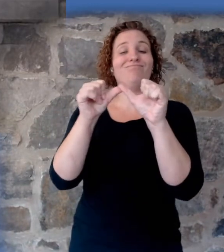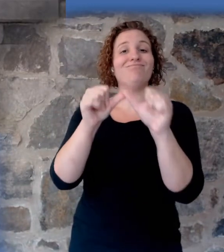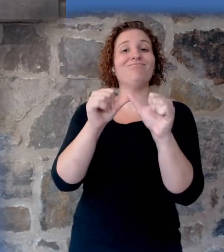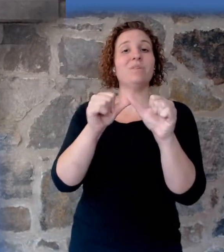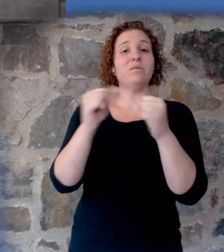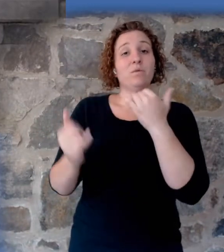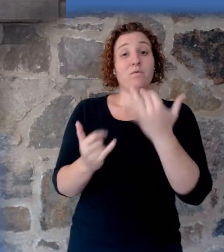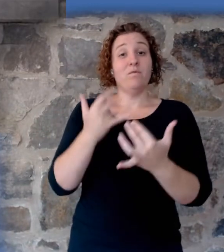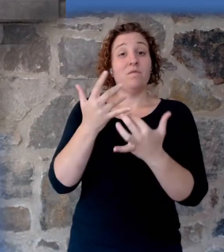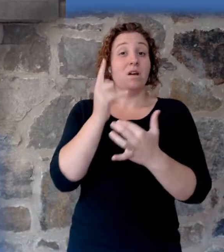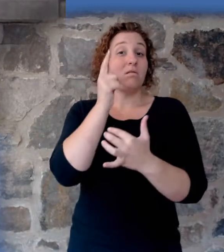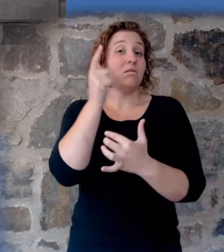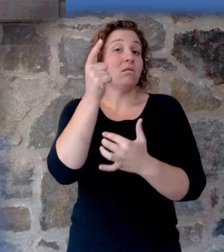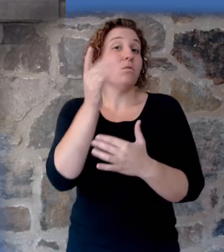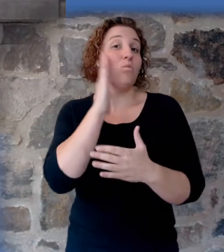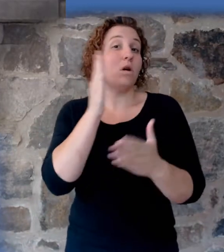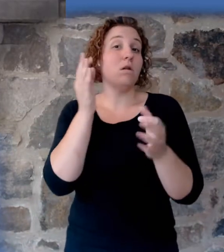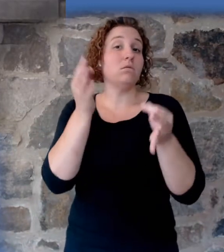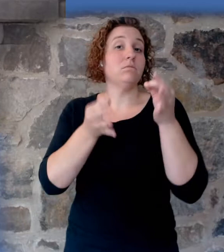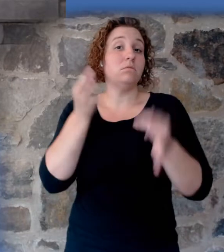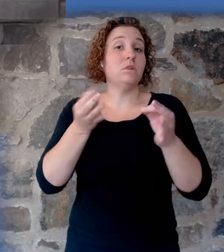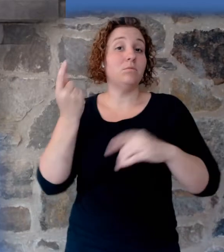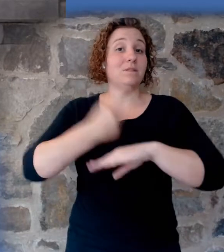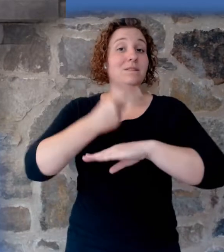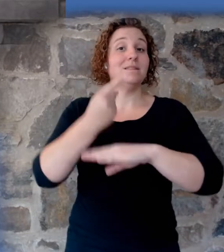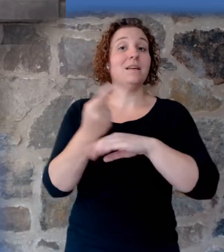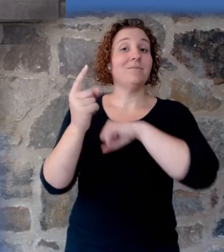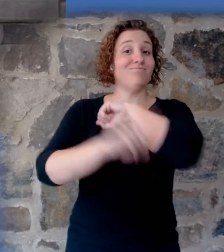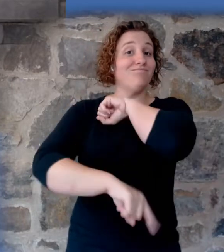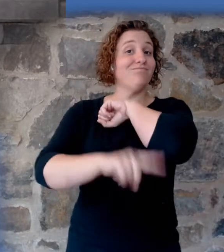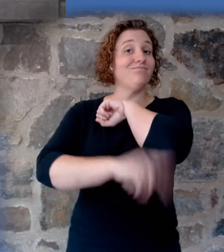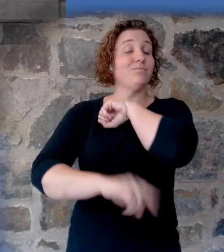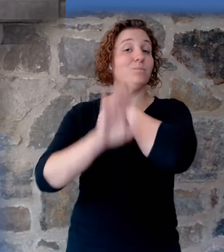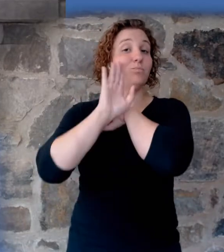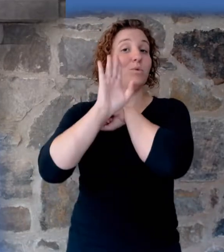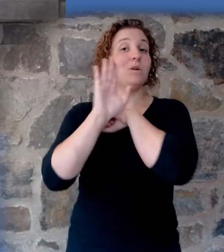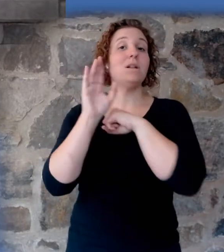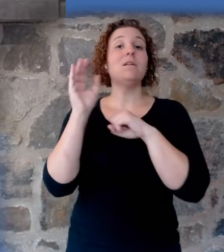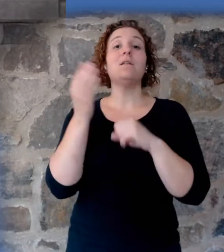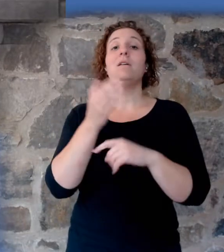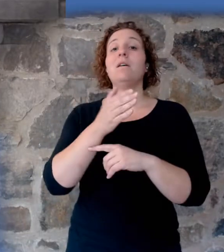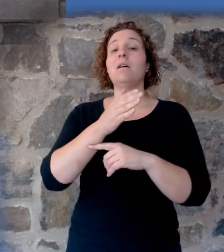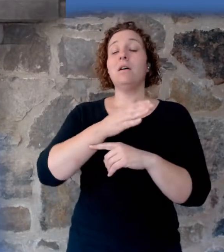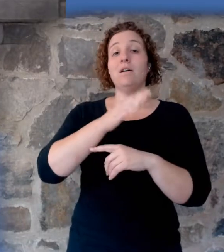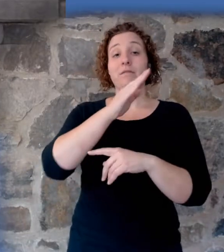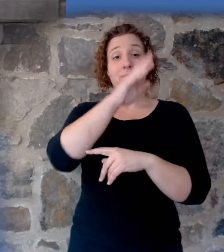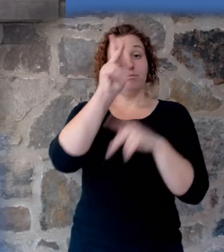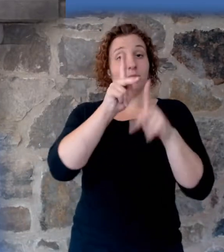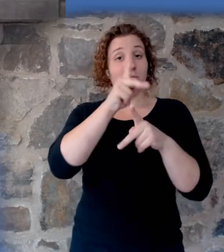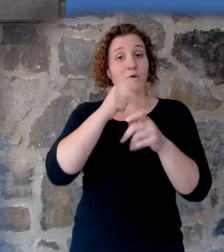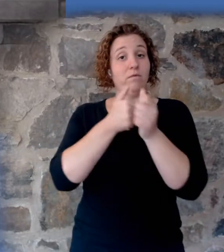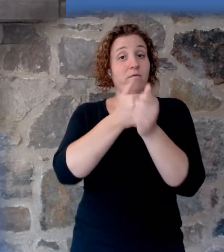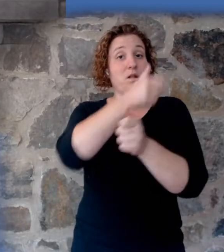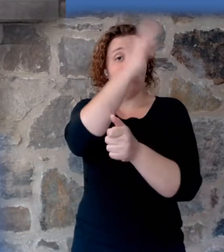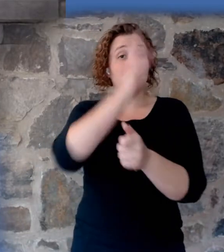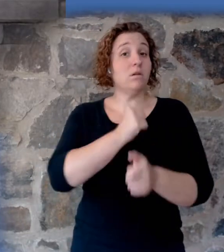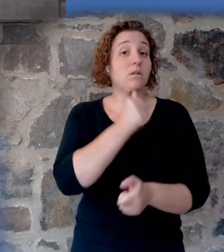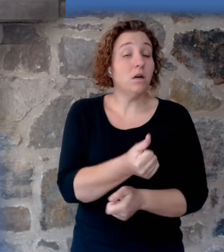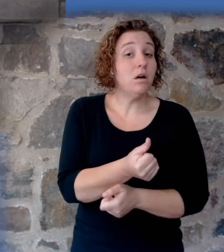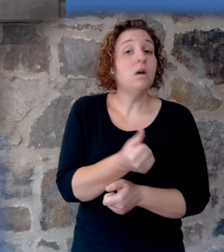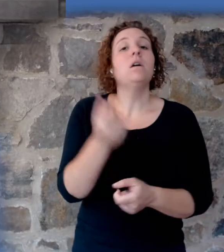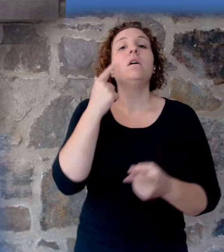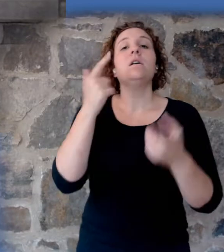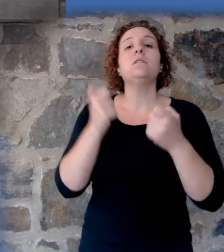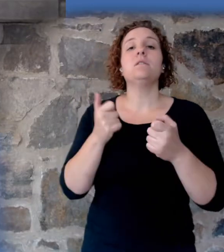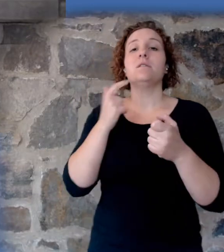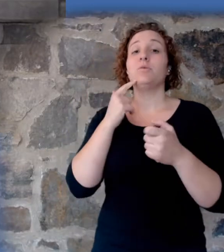the day of judgment and perdition of ungodly men. But beloved, be not ignorant of this one thing, that one day is with the Lord as